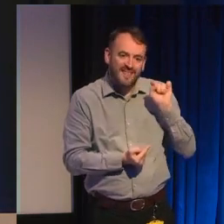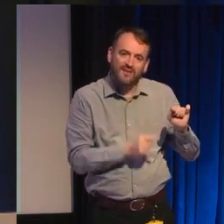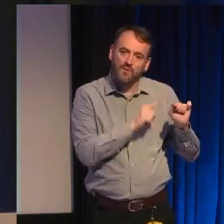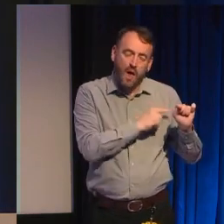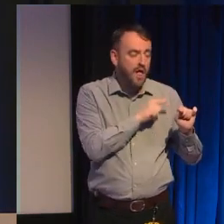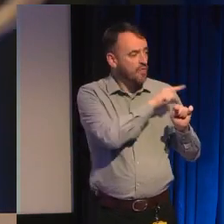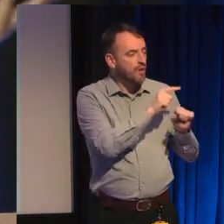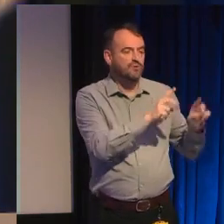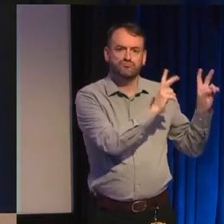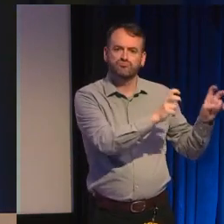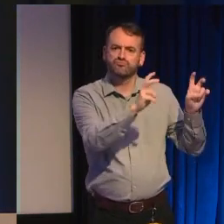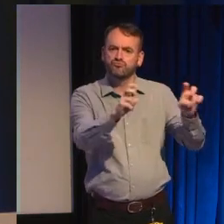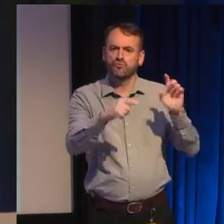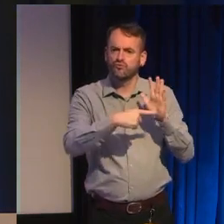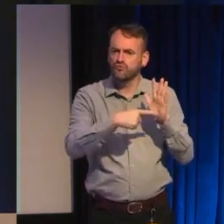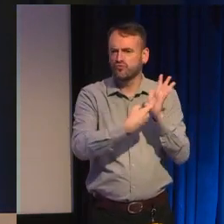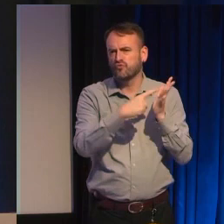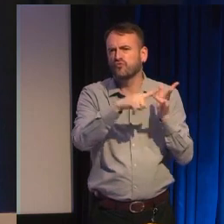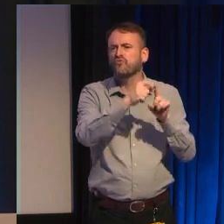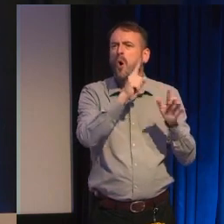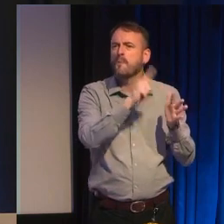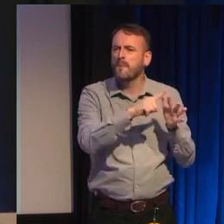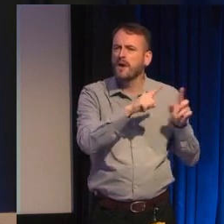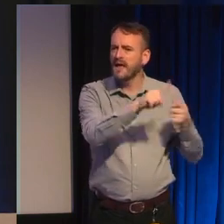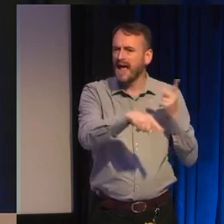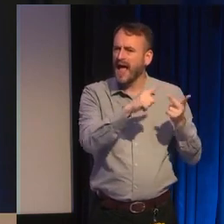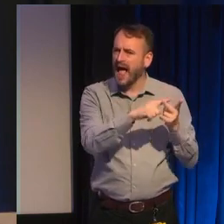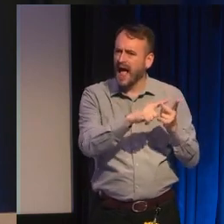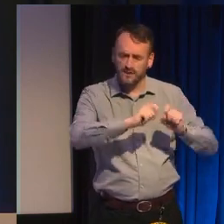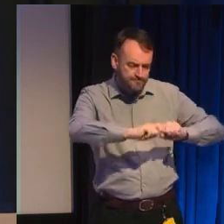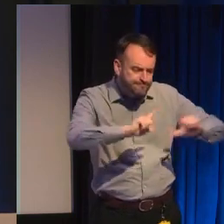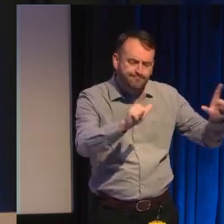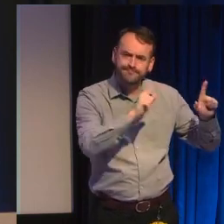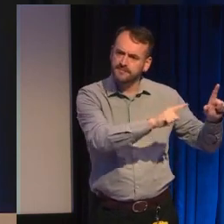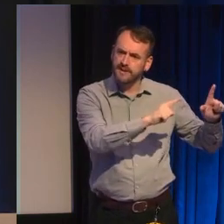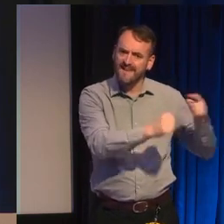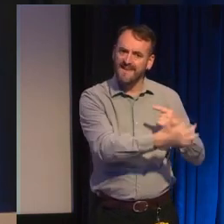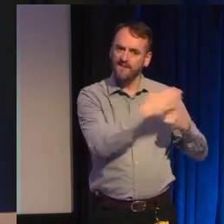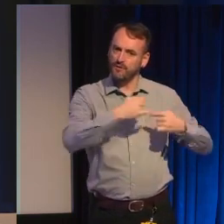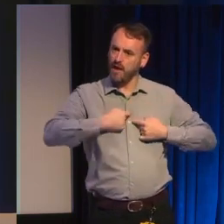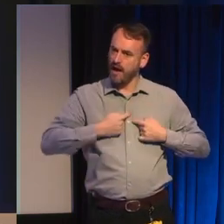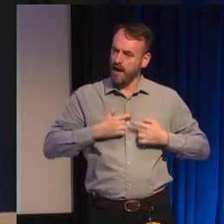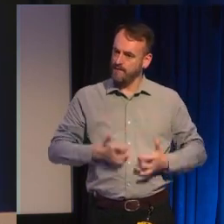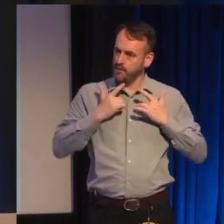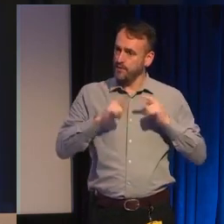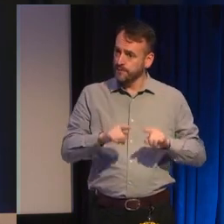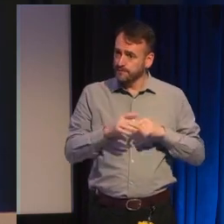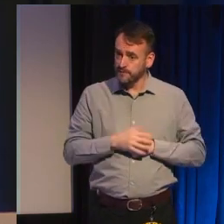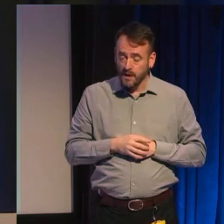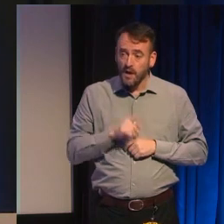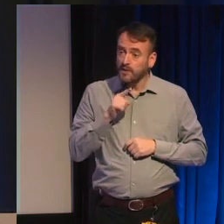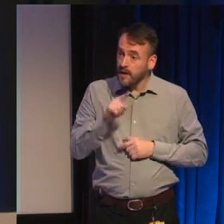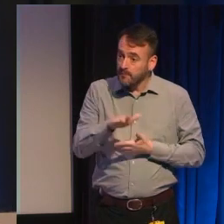imagery like images like this that overlook all of that so people of color are excluded from